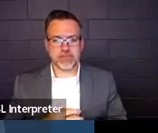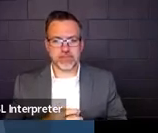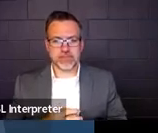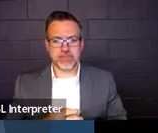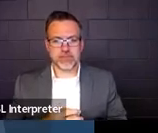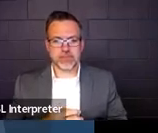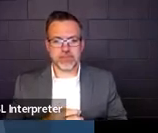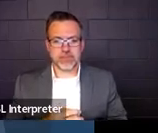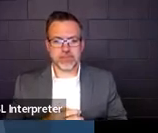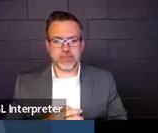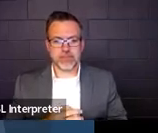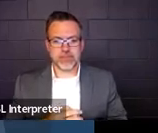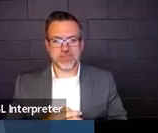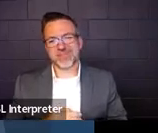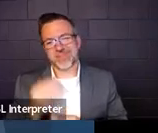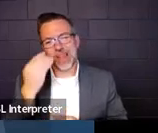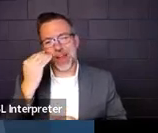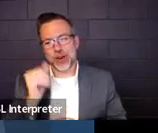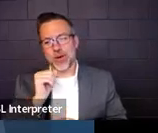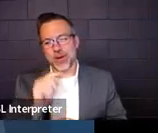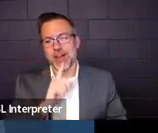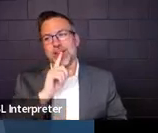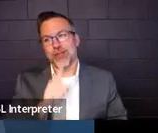That's a non-answer answer there.